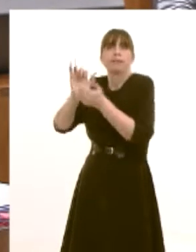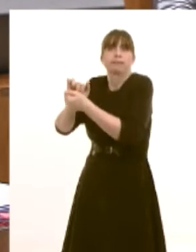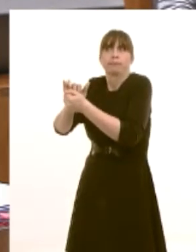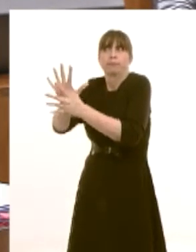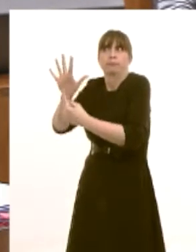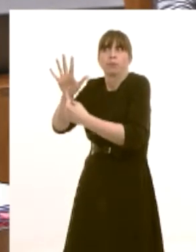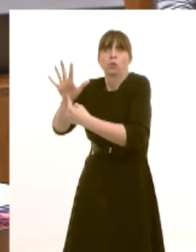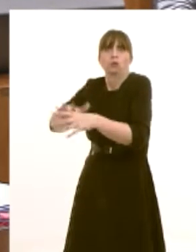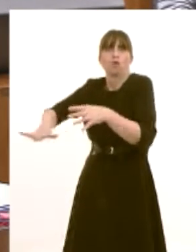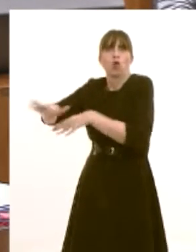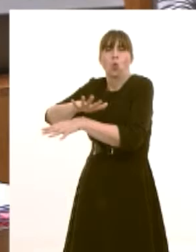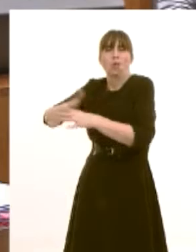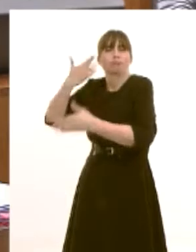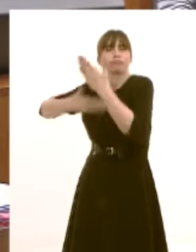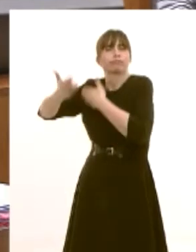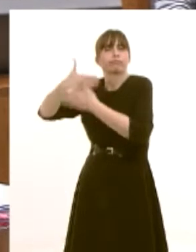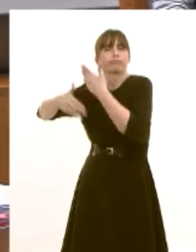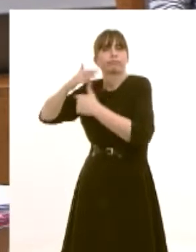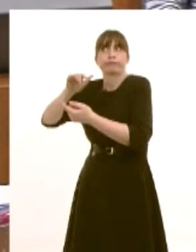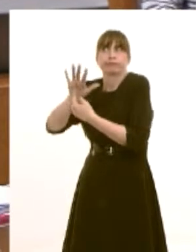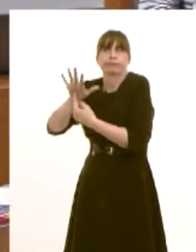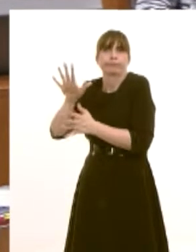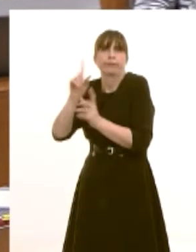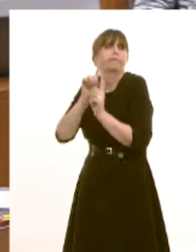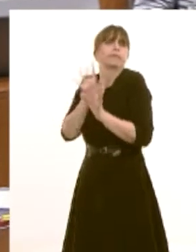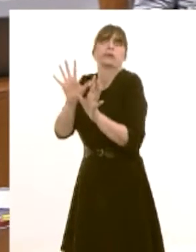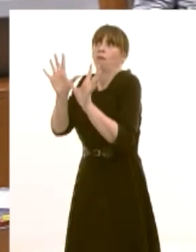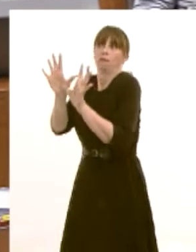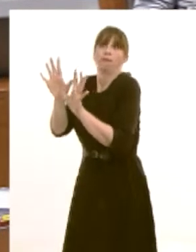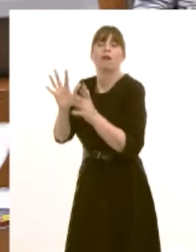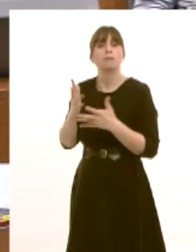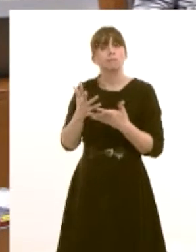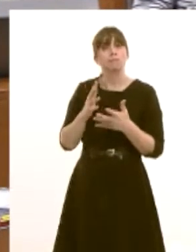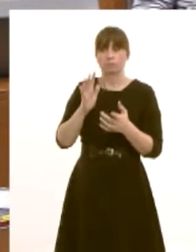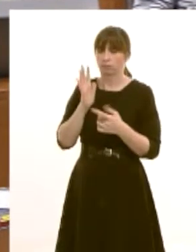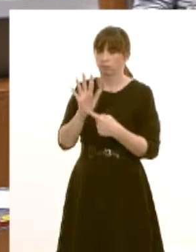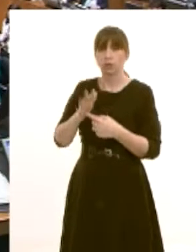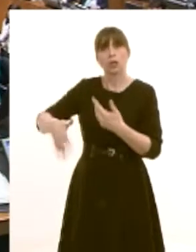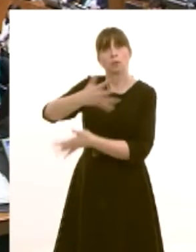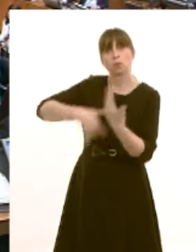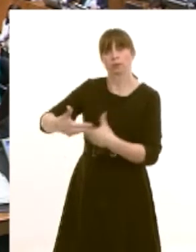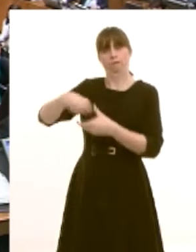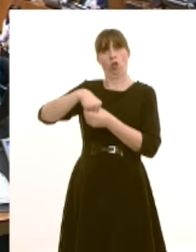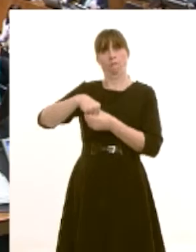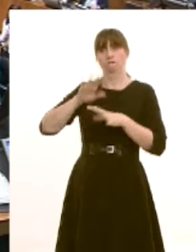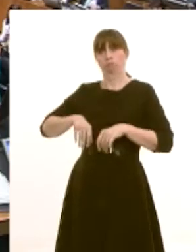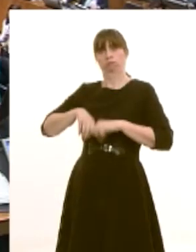special local interest and the need to encourage community interest and involvement from the outset